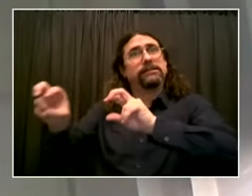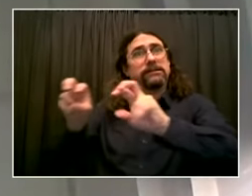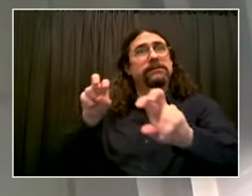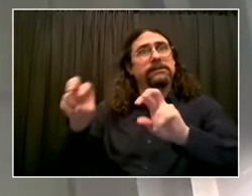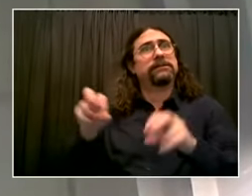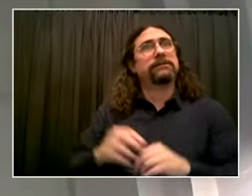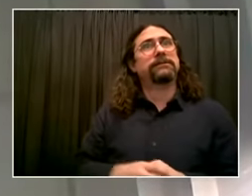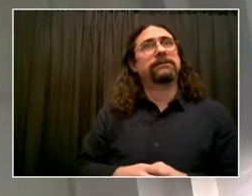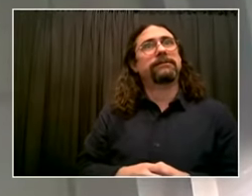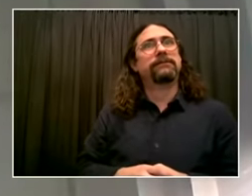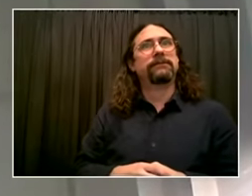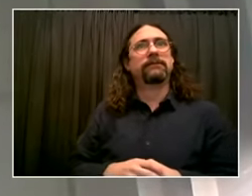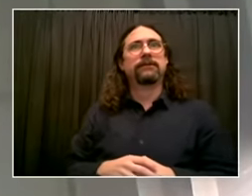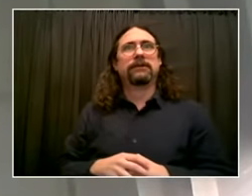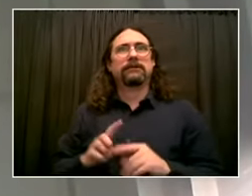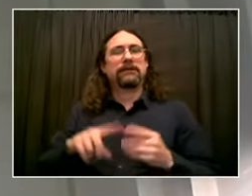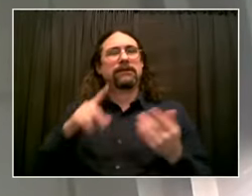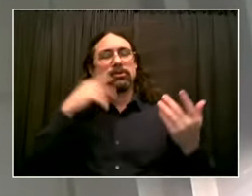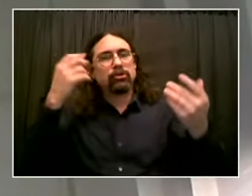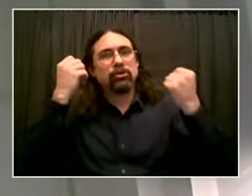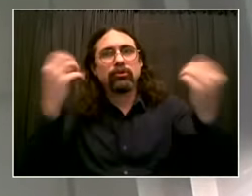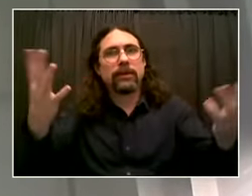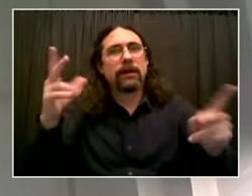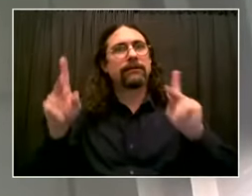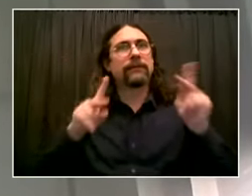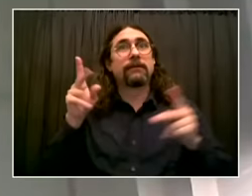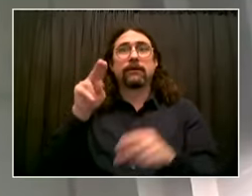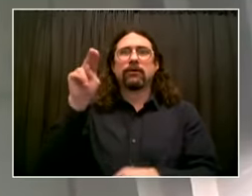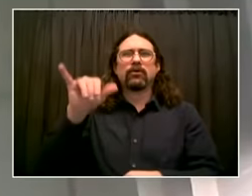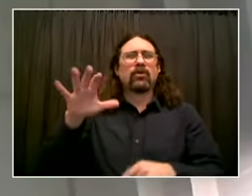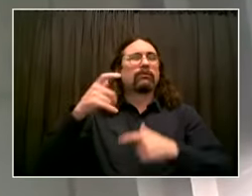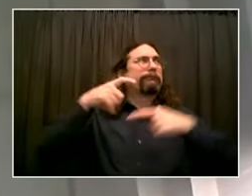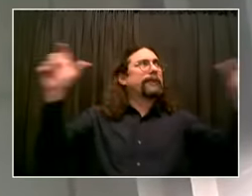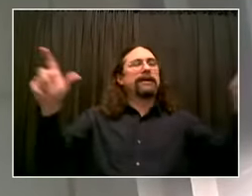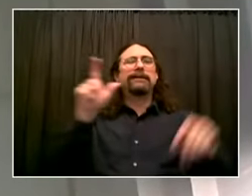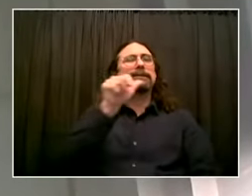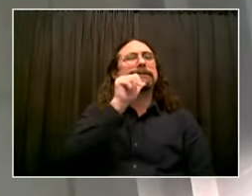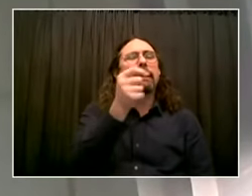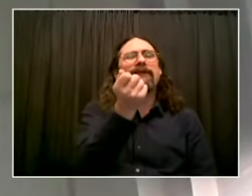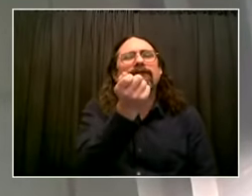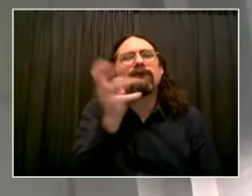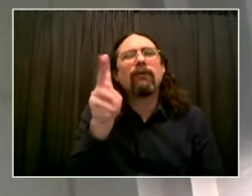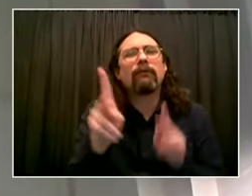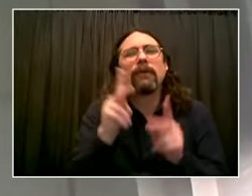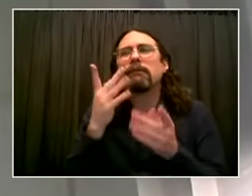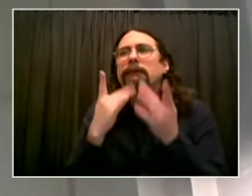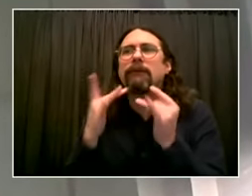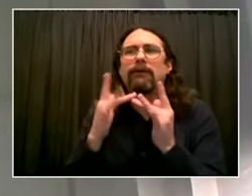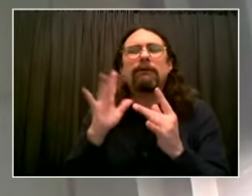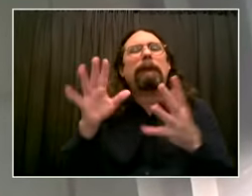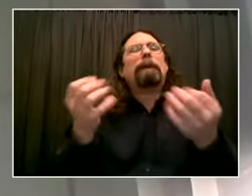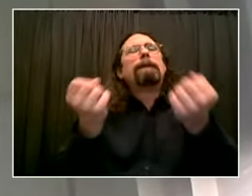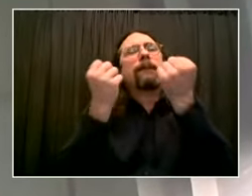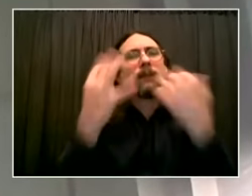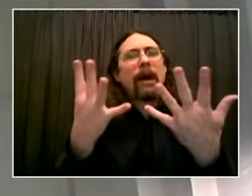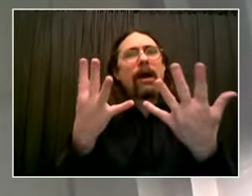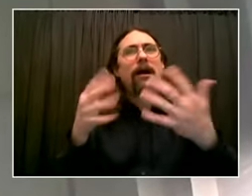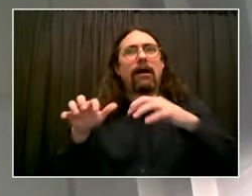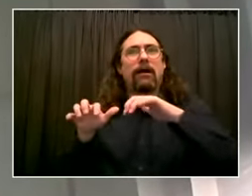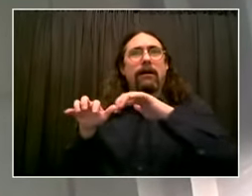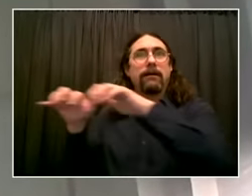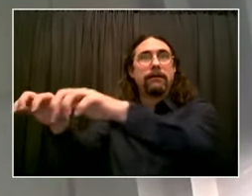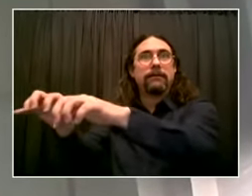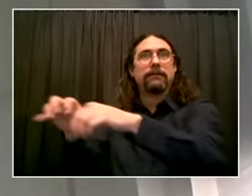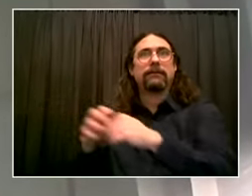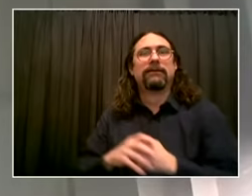this move of universal broadband is showing that government can take bold action to correct it. And on behalf of our membership, the members of